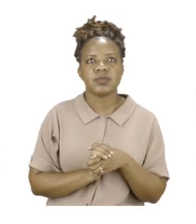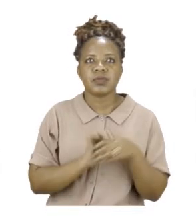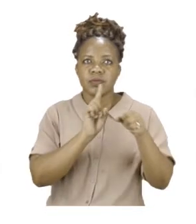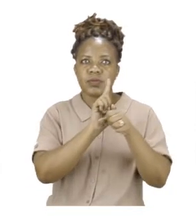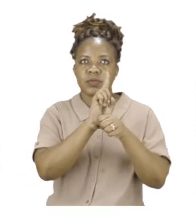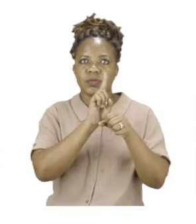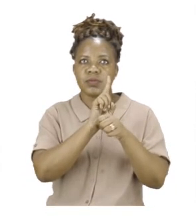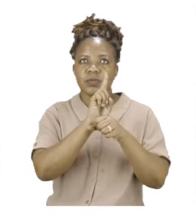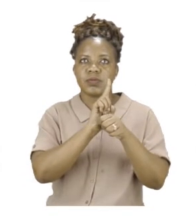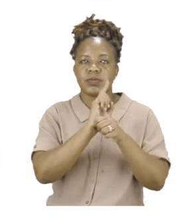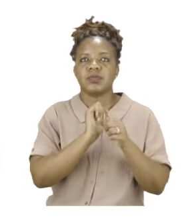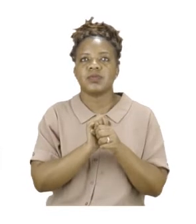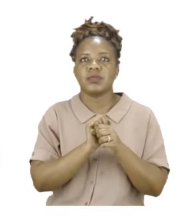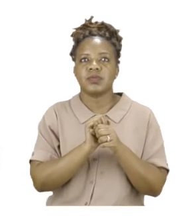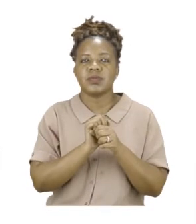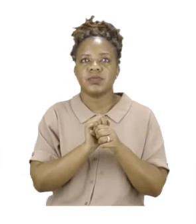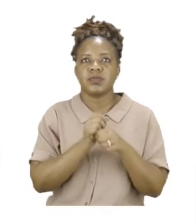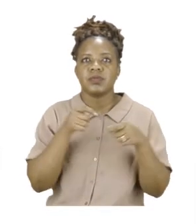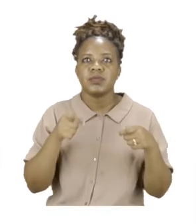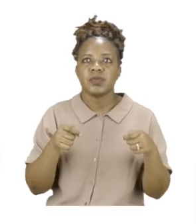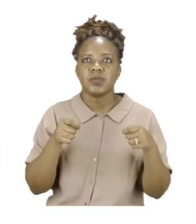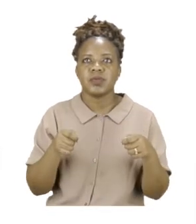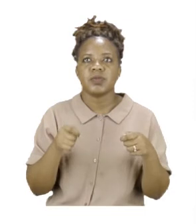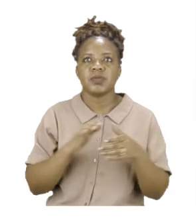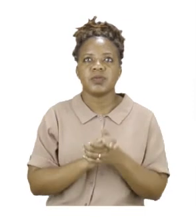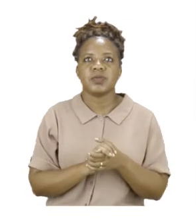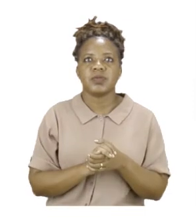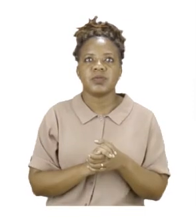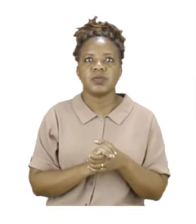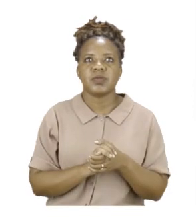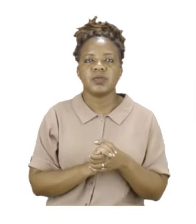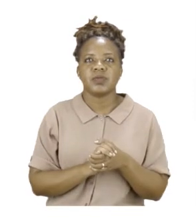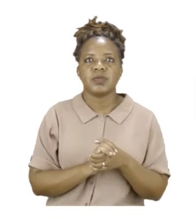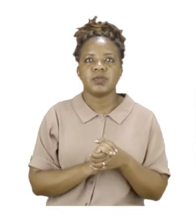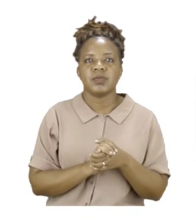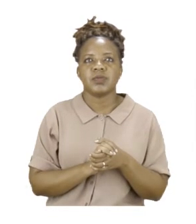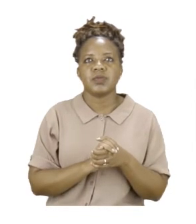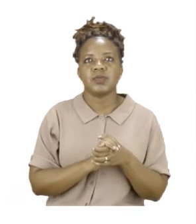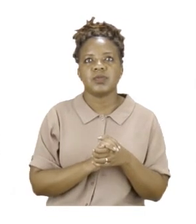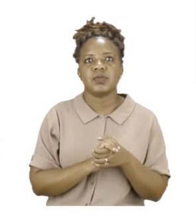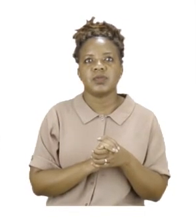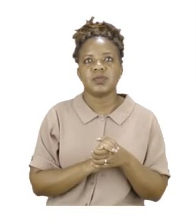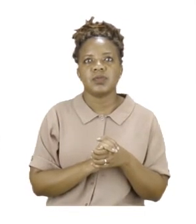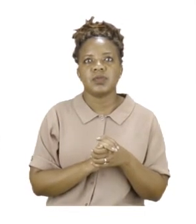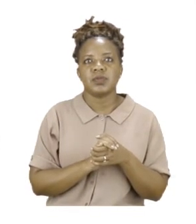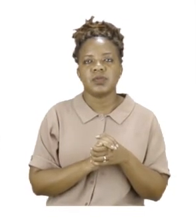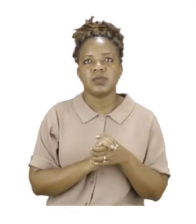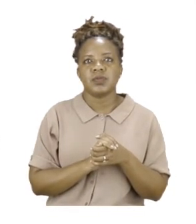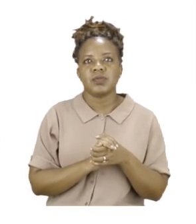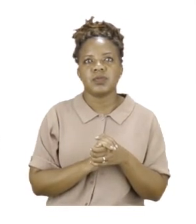a look at the words. We are going to read the ones on the top first and then the ones on the bottom.